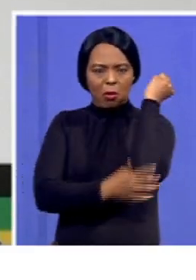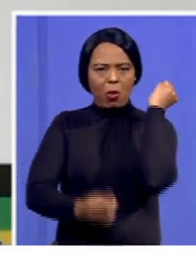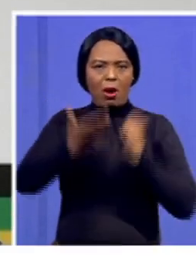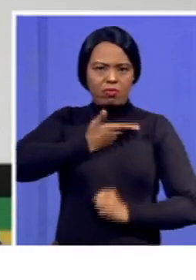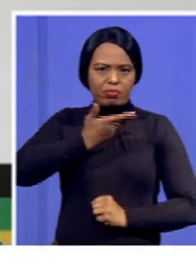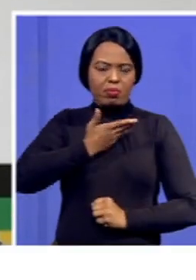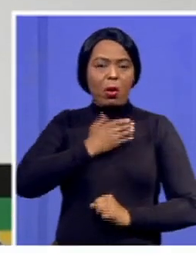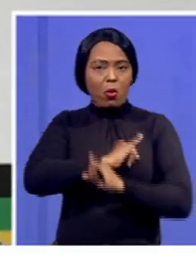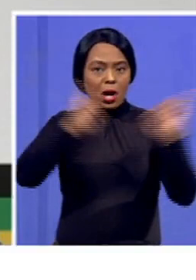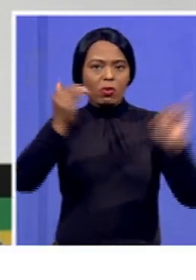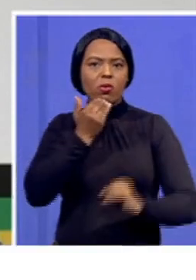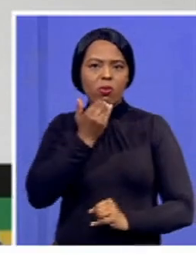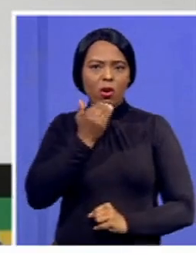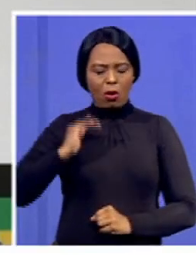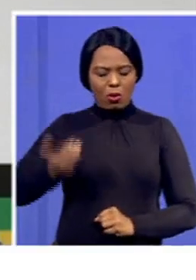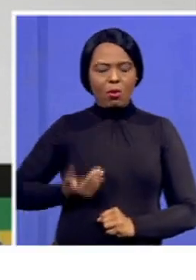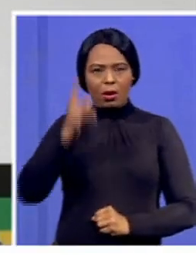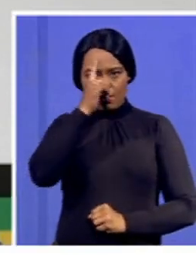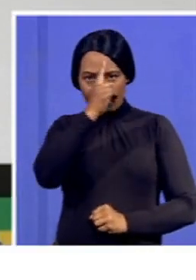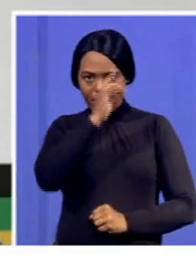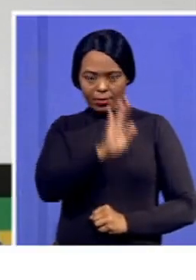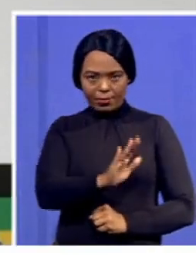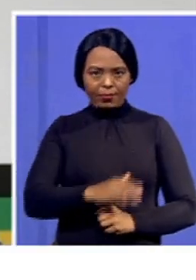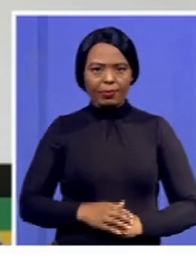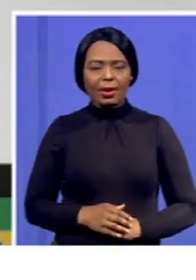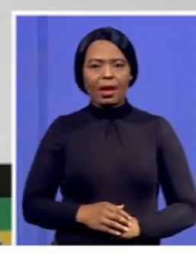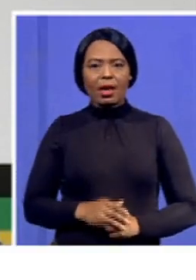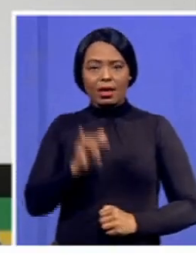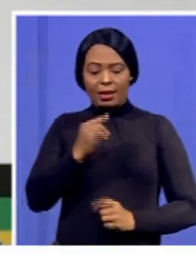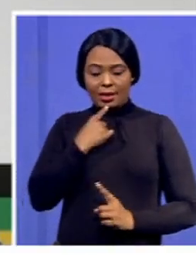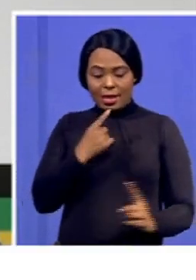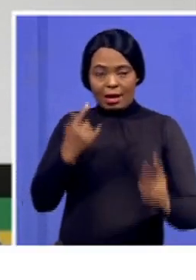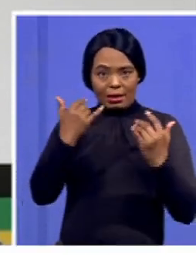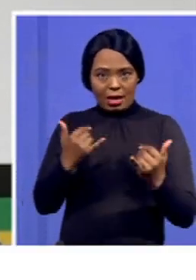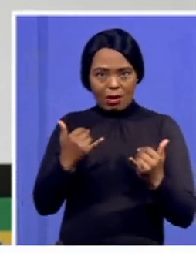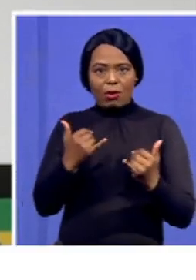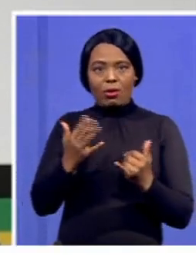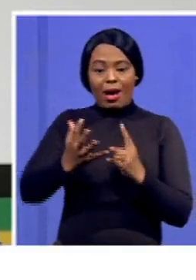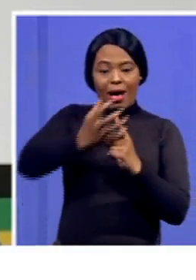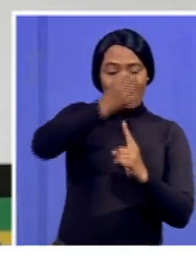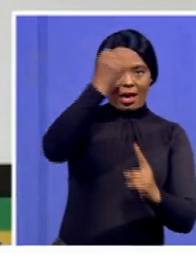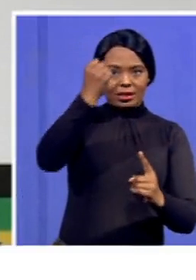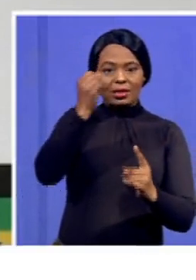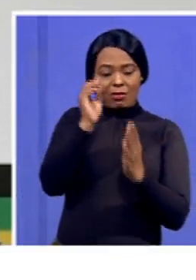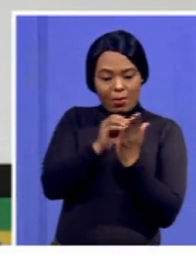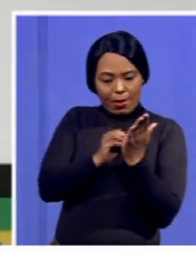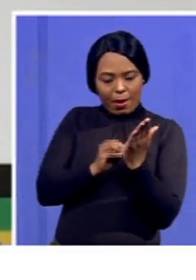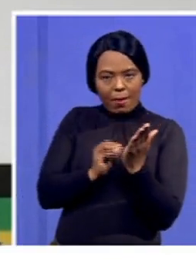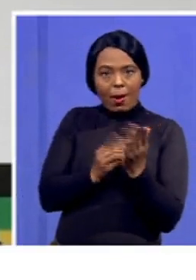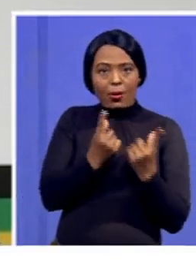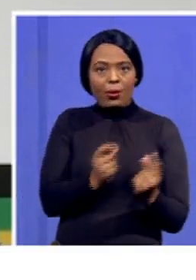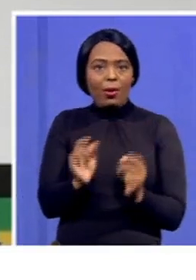especially black women. And then we are saying, if we are to achieve what we are raising, there are things that we need to do.